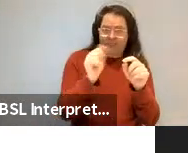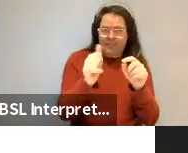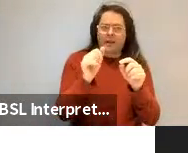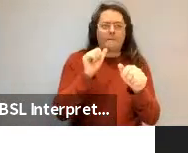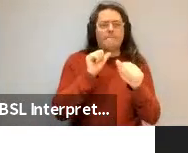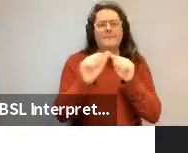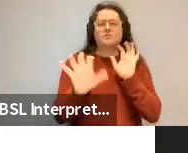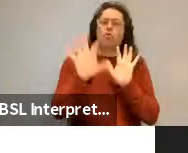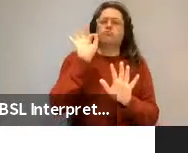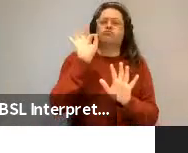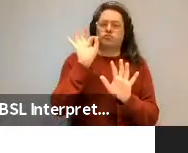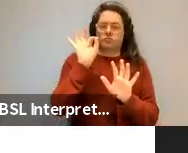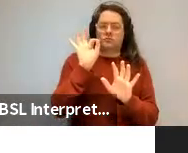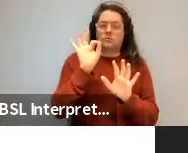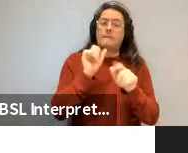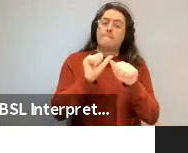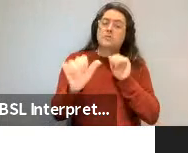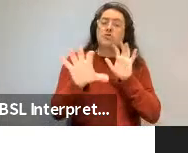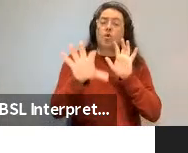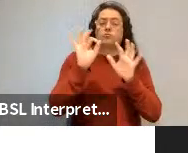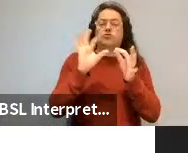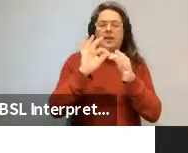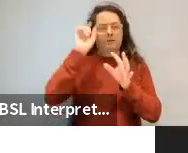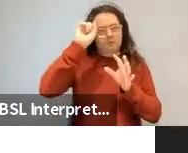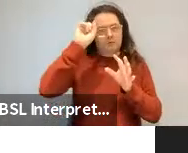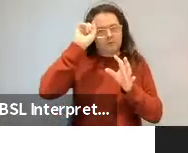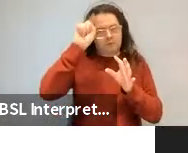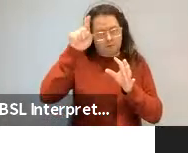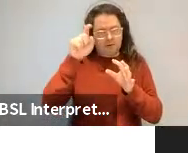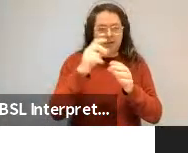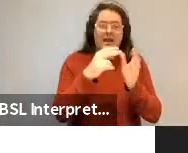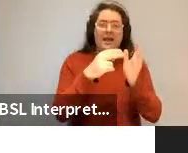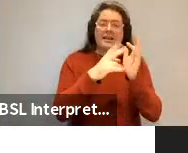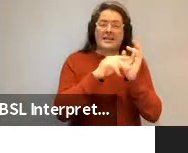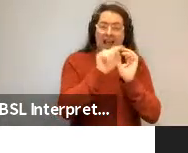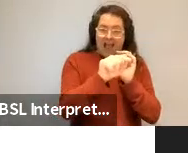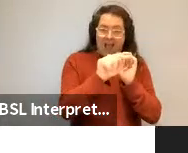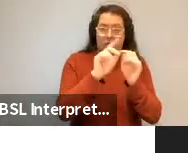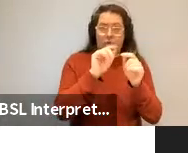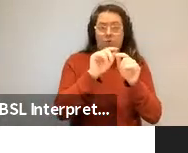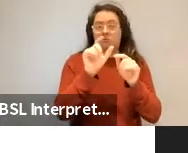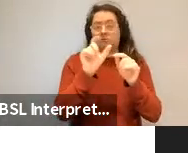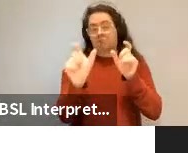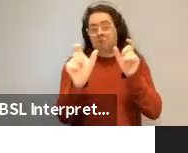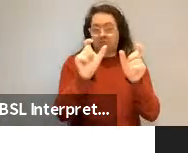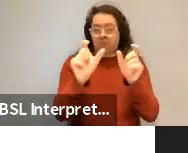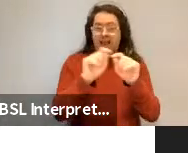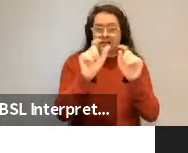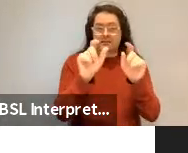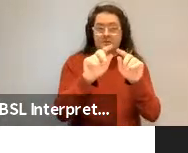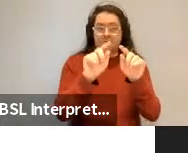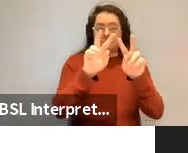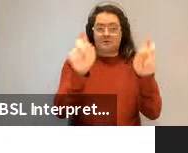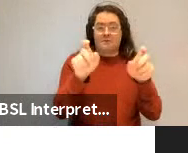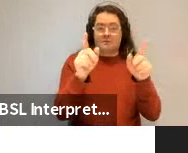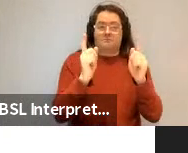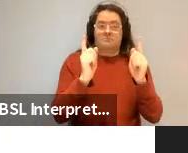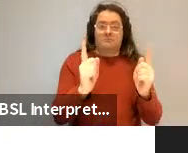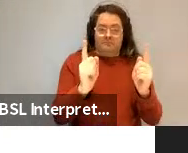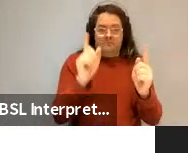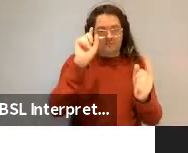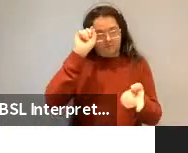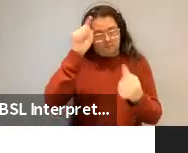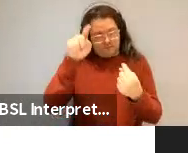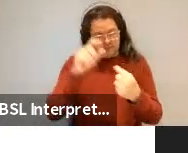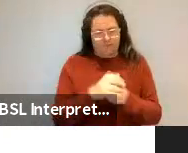on the relative accessibility of the two nouns and the accessibility of the whole. But this raises a puzzle and I just